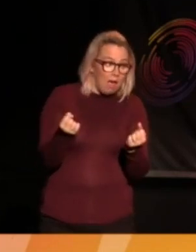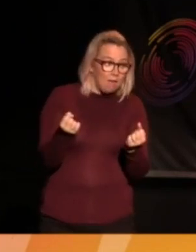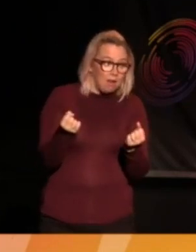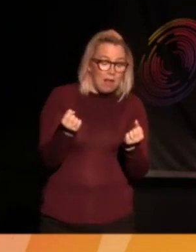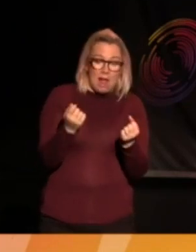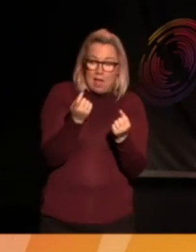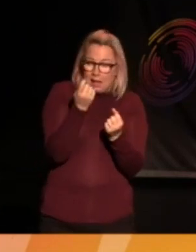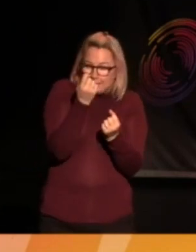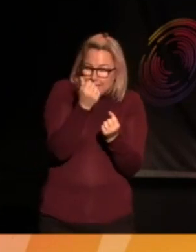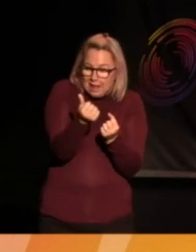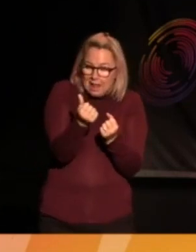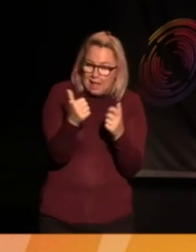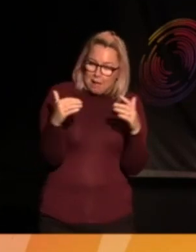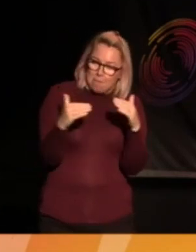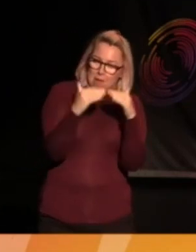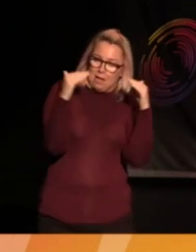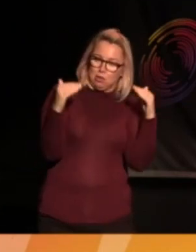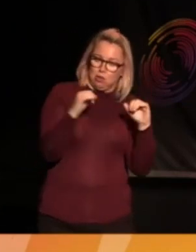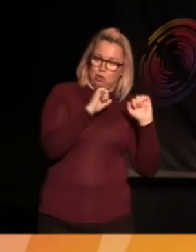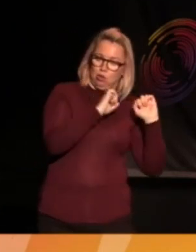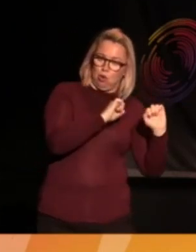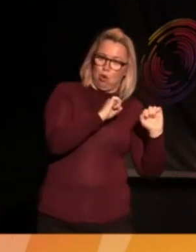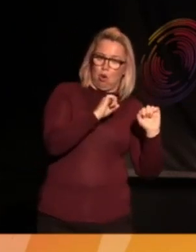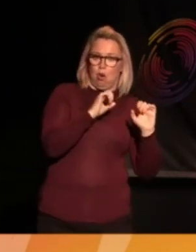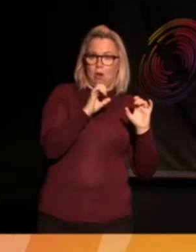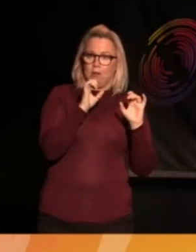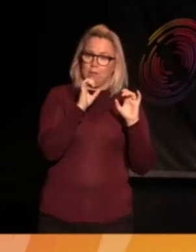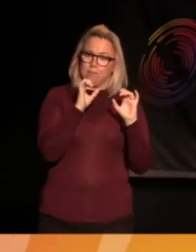possible to what you believe is a human rights city.